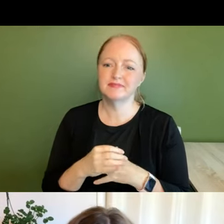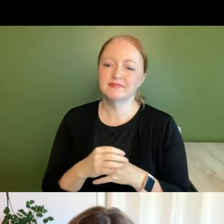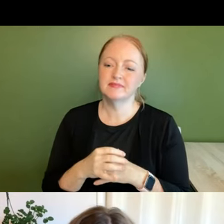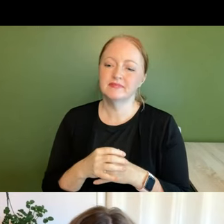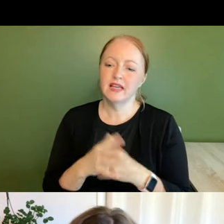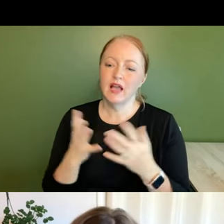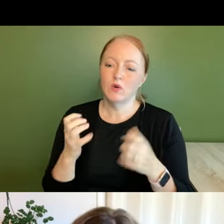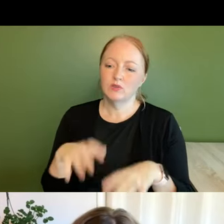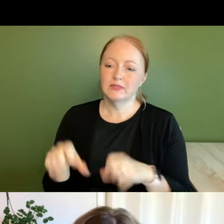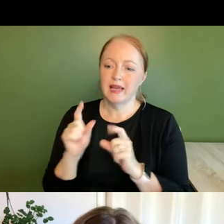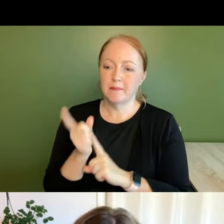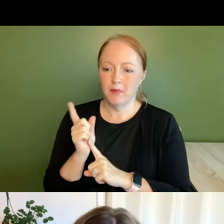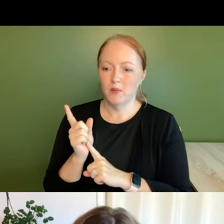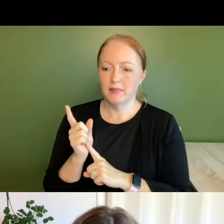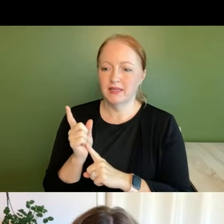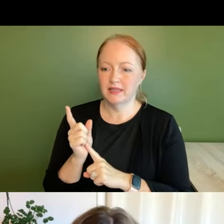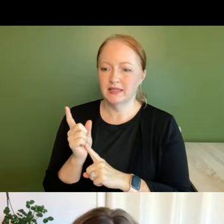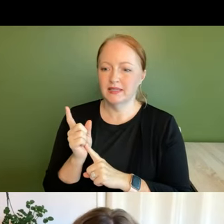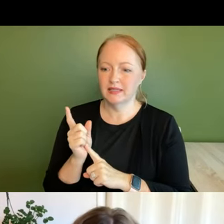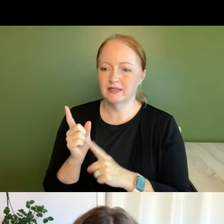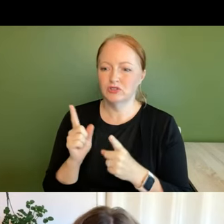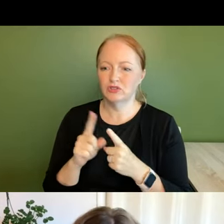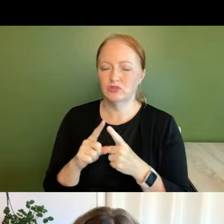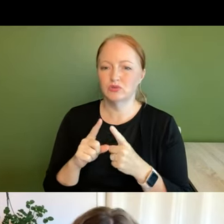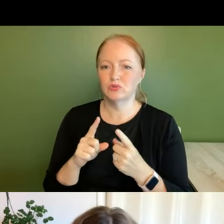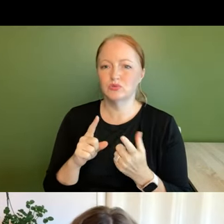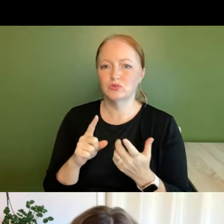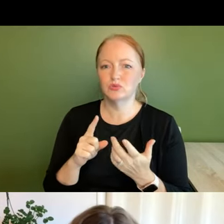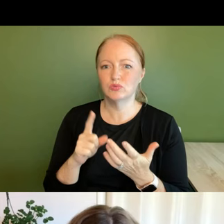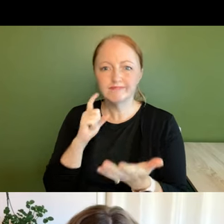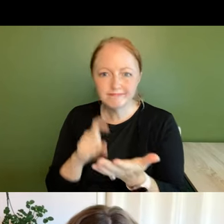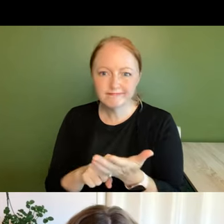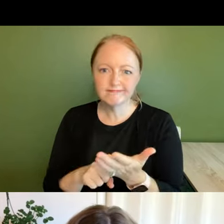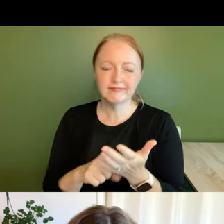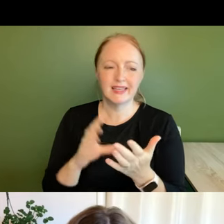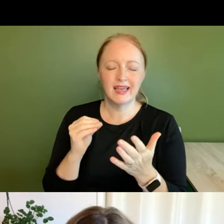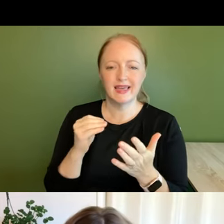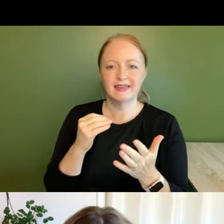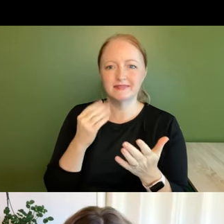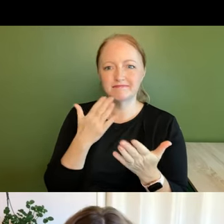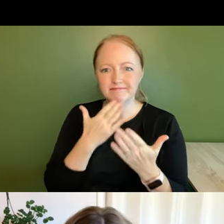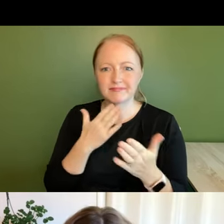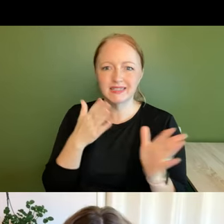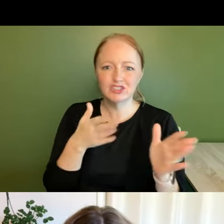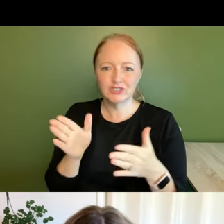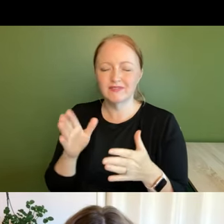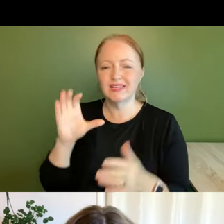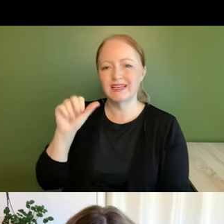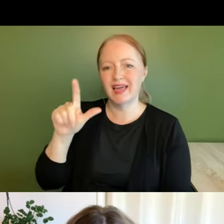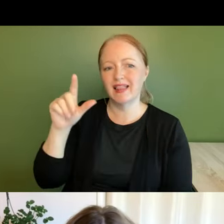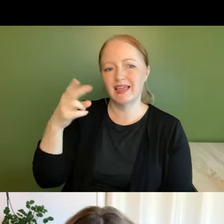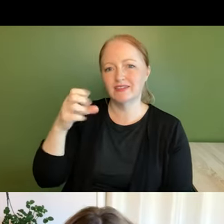wanted to take a moment this morning to just really acknowledge and appreciate the shift that we're making at cal hhs